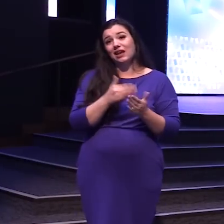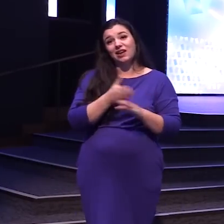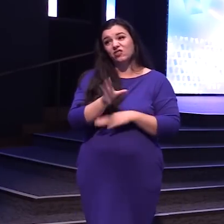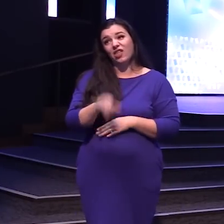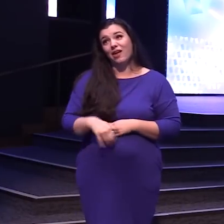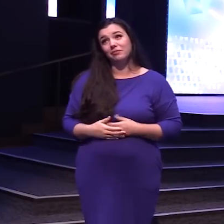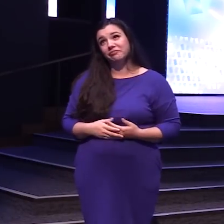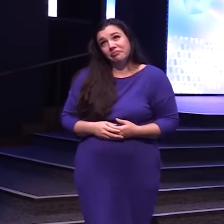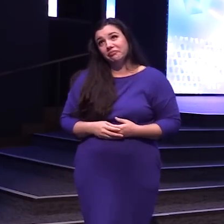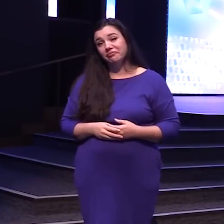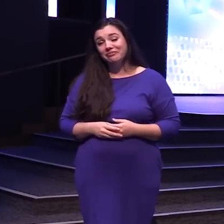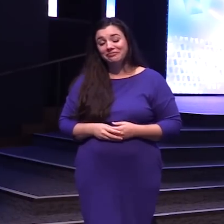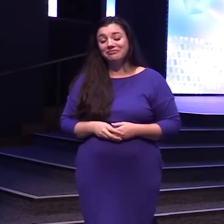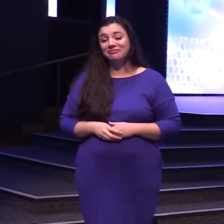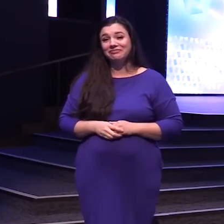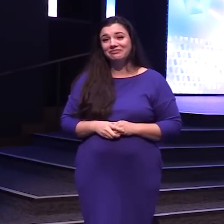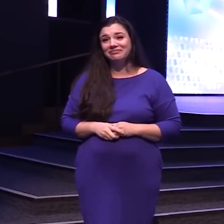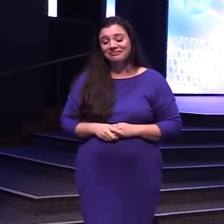shenanigan